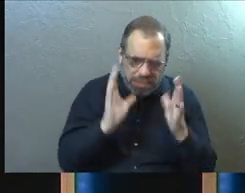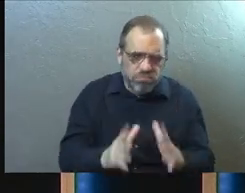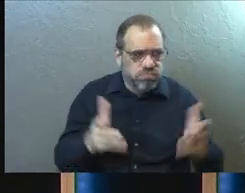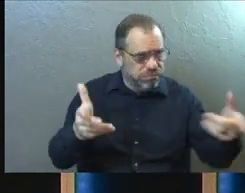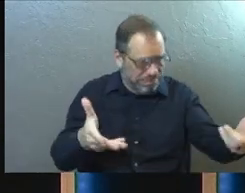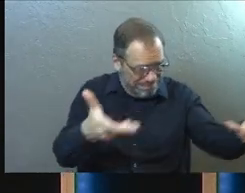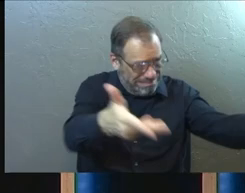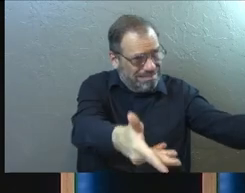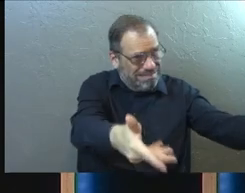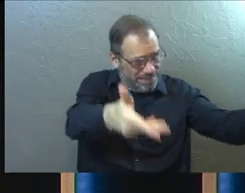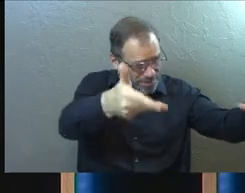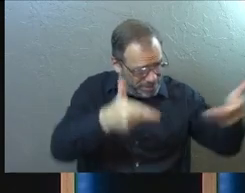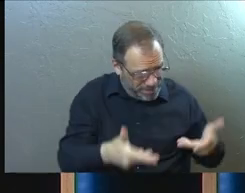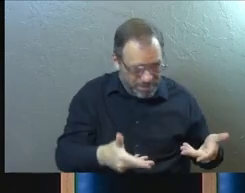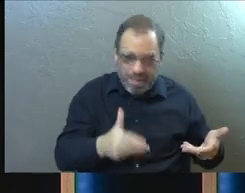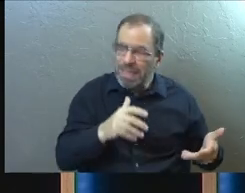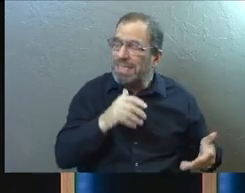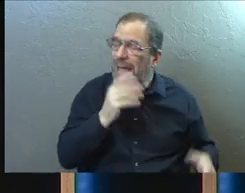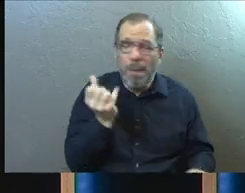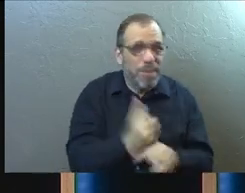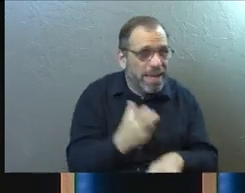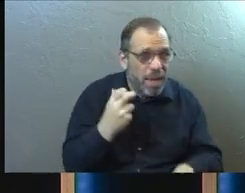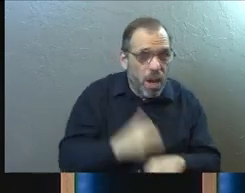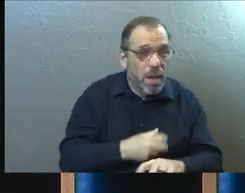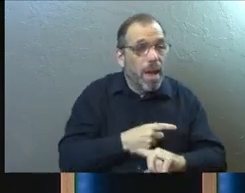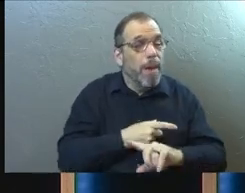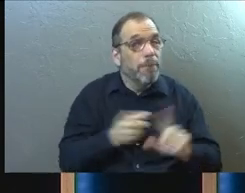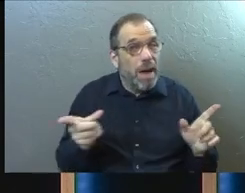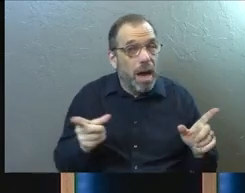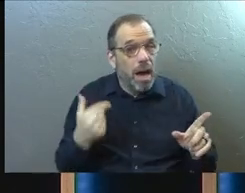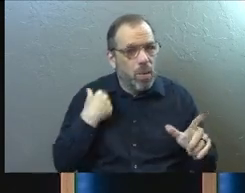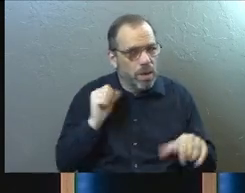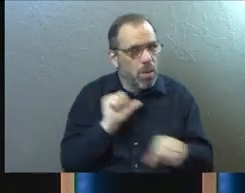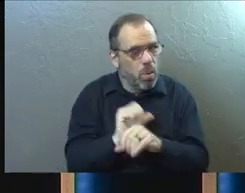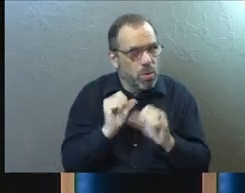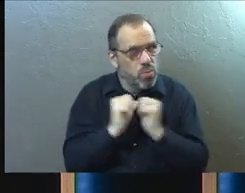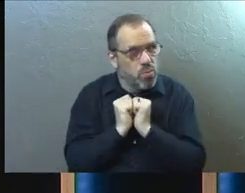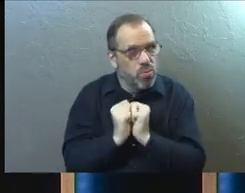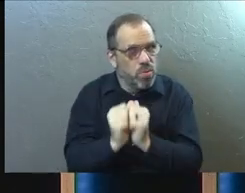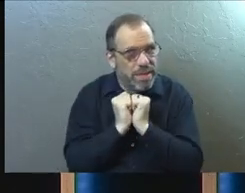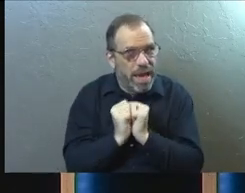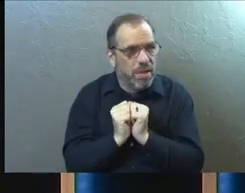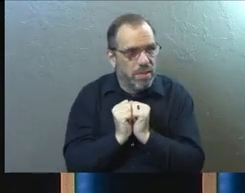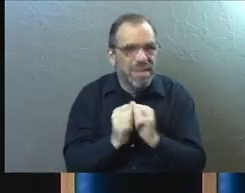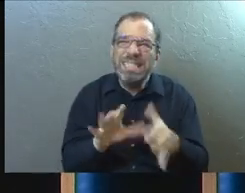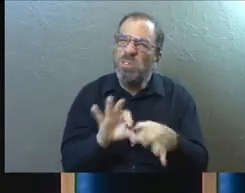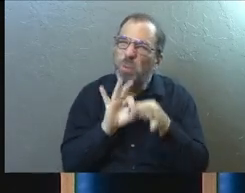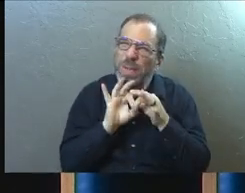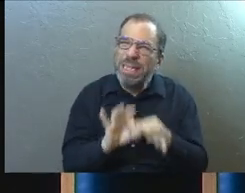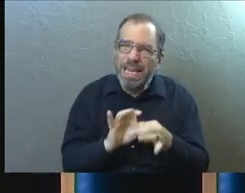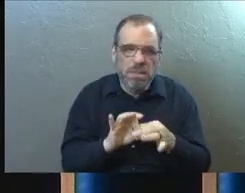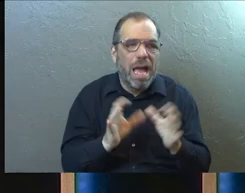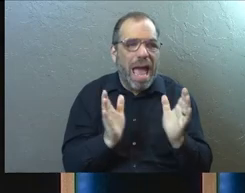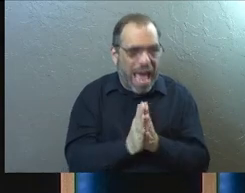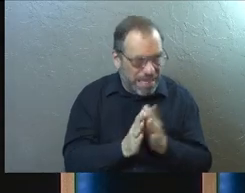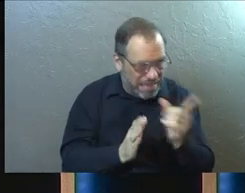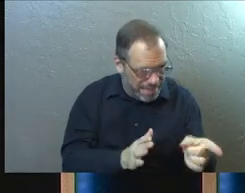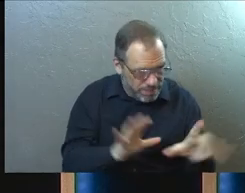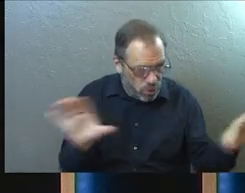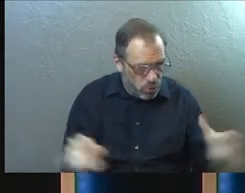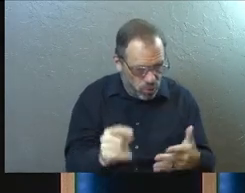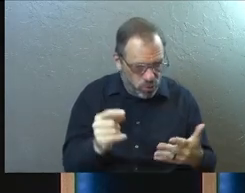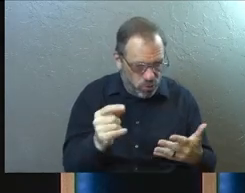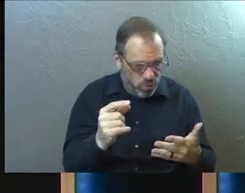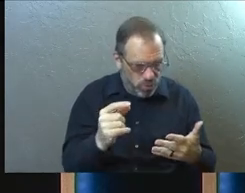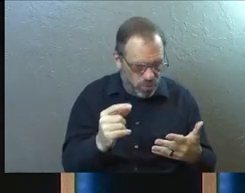invite these people in, we're not going to make it difficult. However, we're going to work together. This is a relationship. We're going to ask them to do